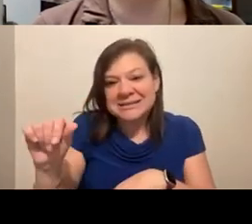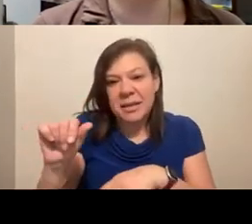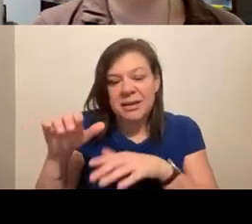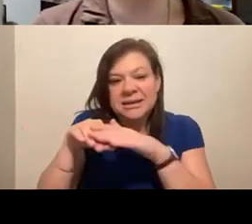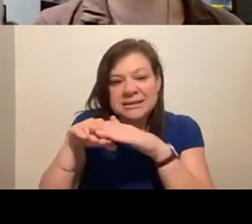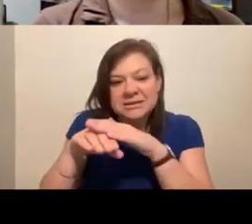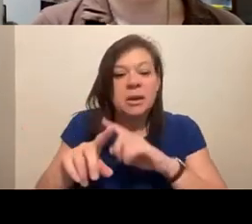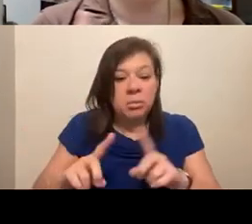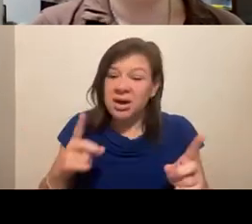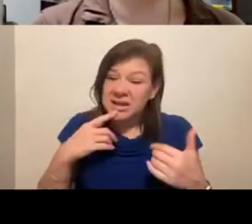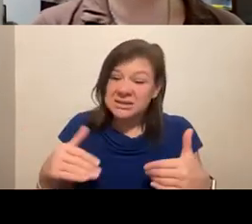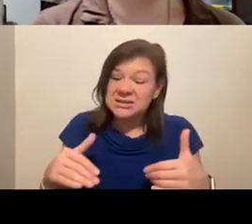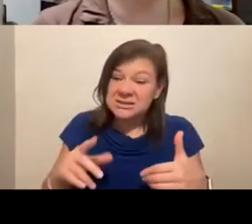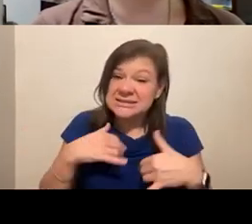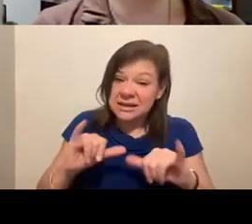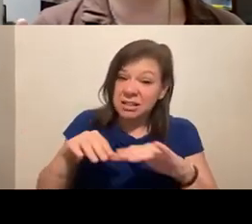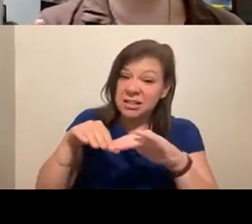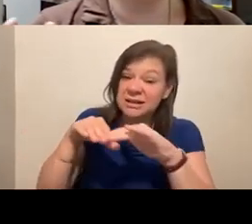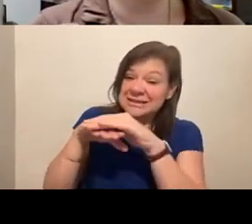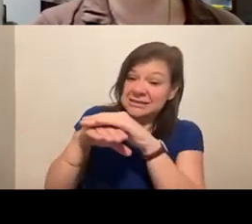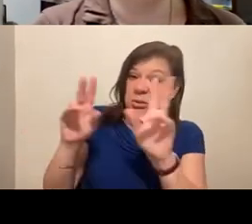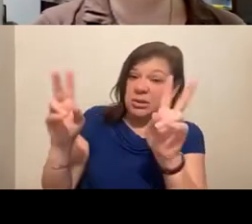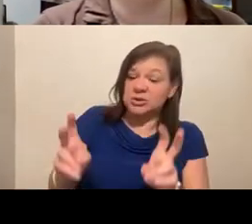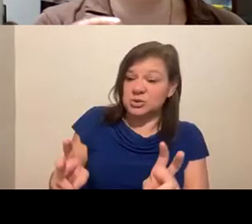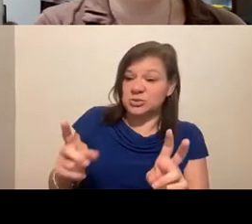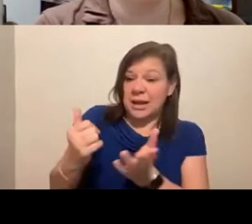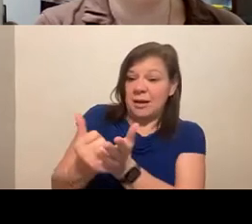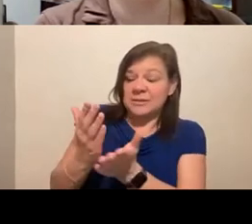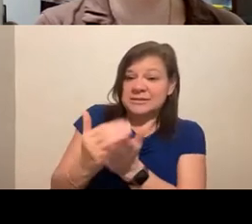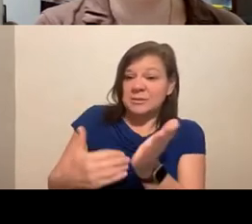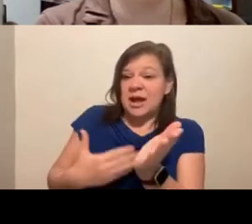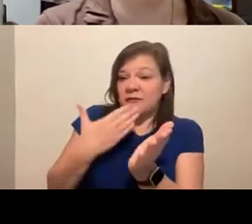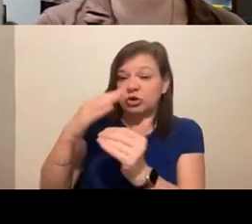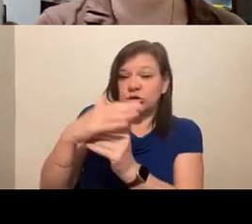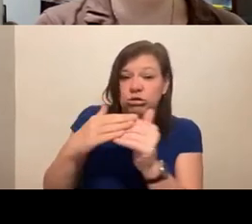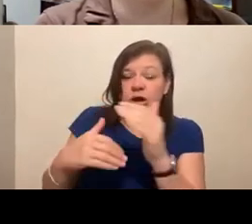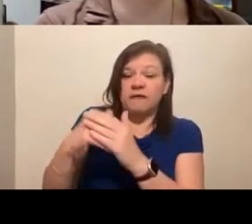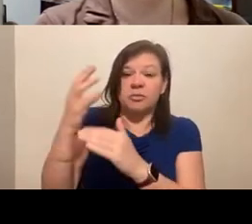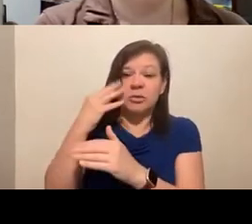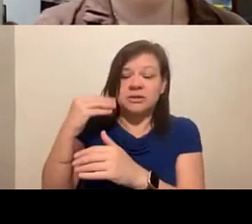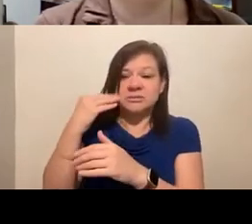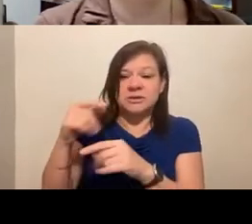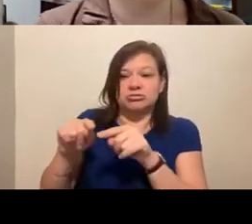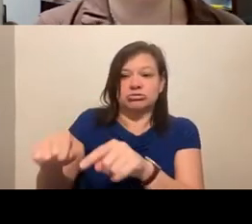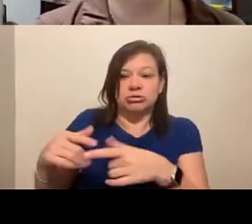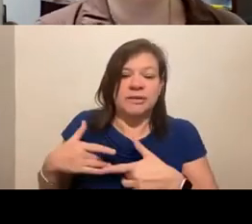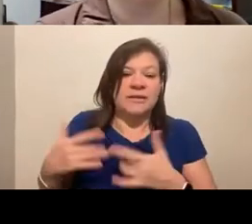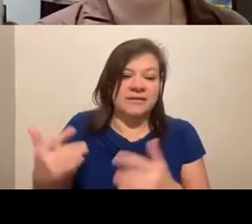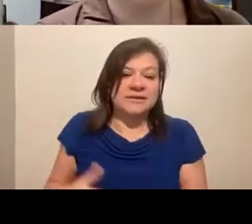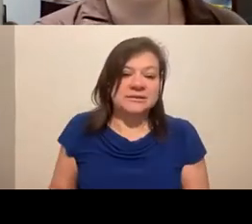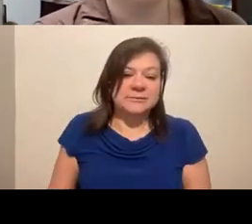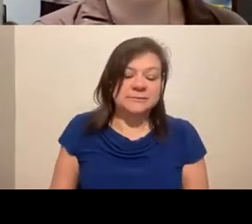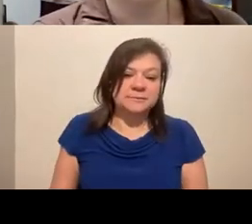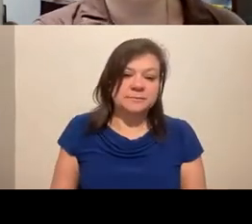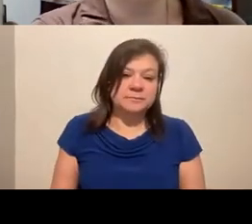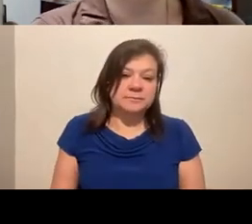still just as much about helping someone to have a good and comfortable and meaningful experience at the event as anything else